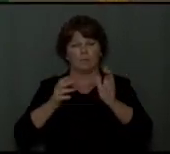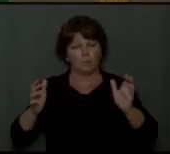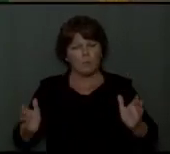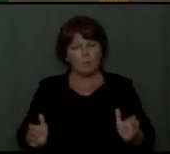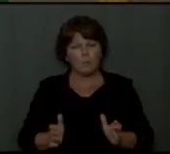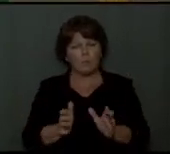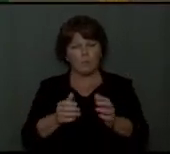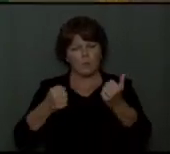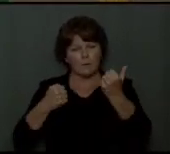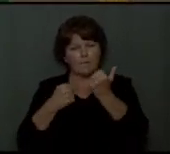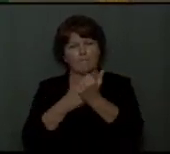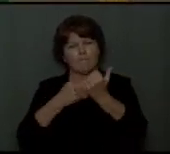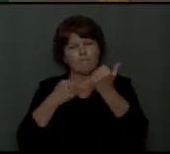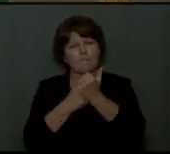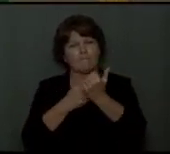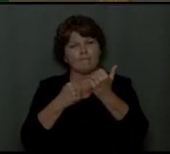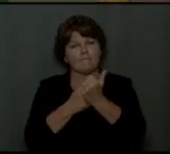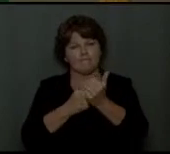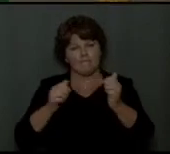one another.